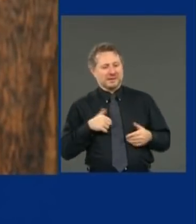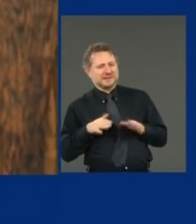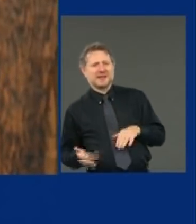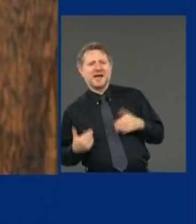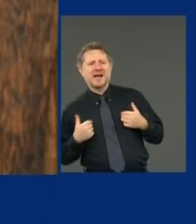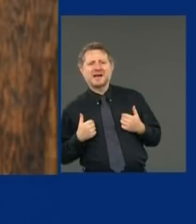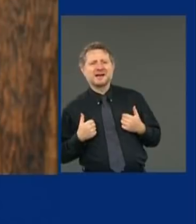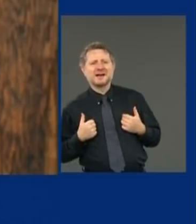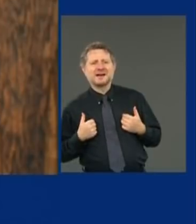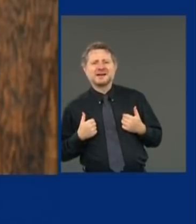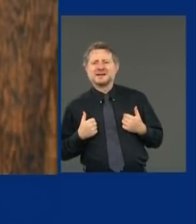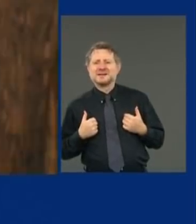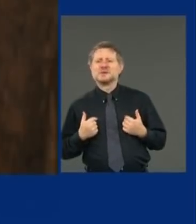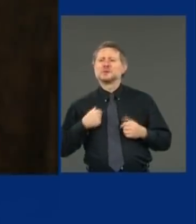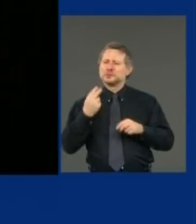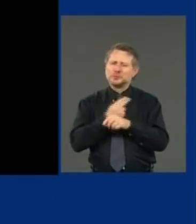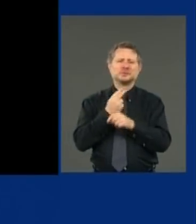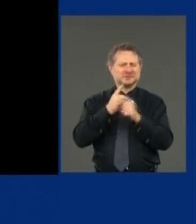Mask up.